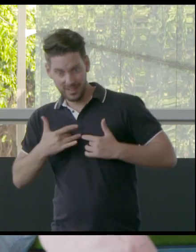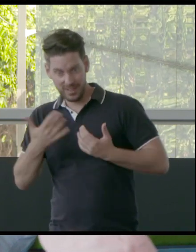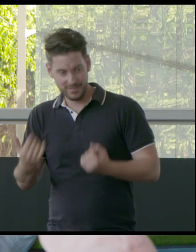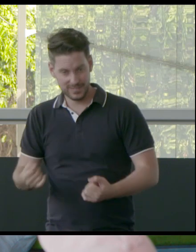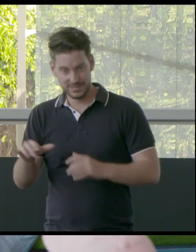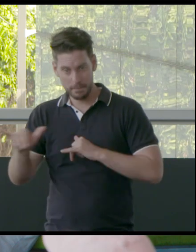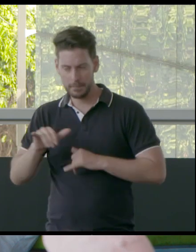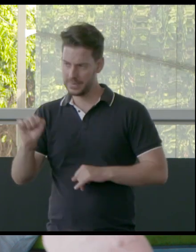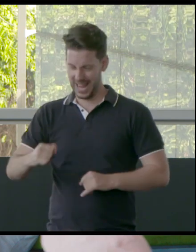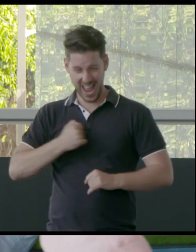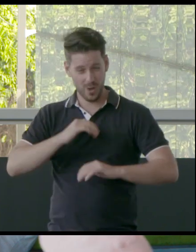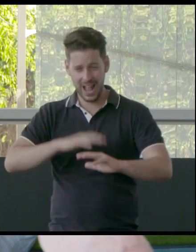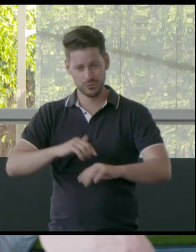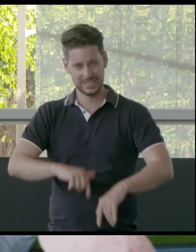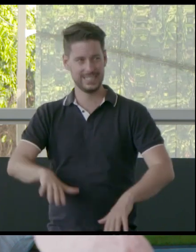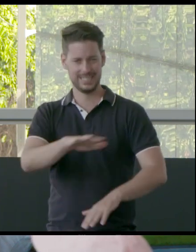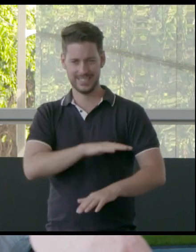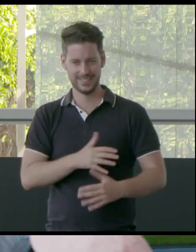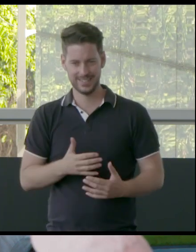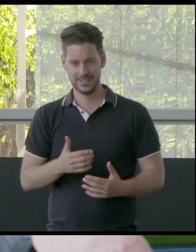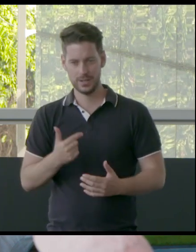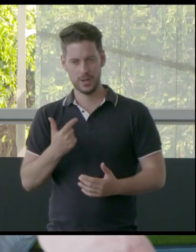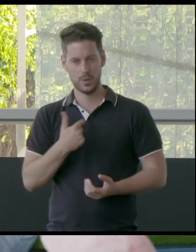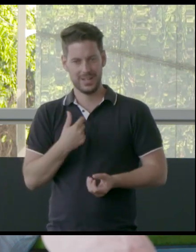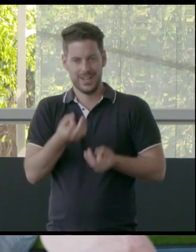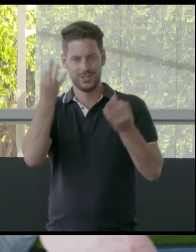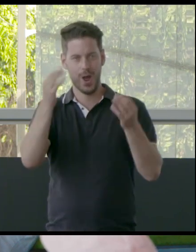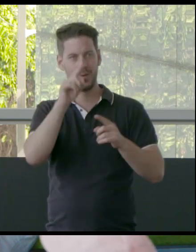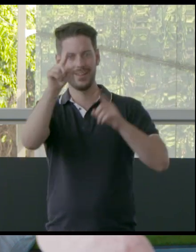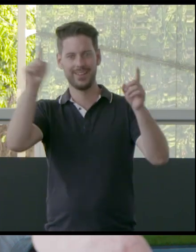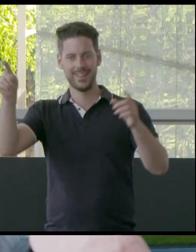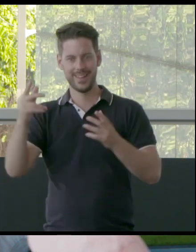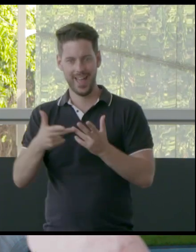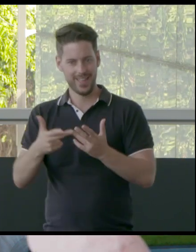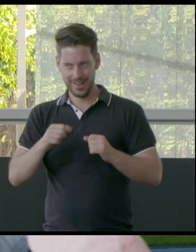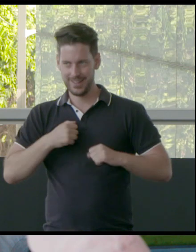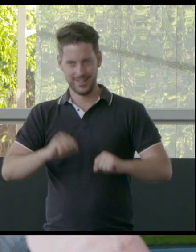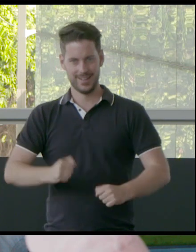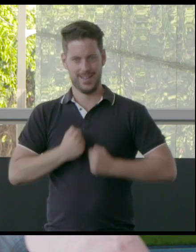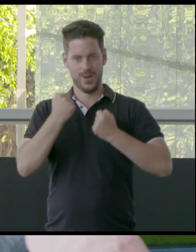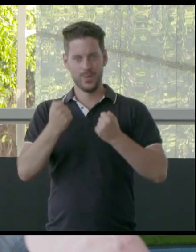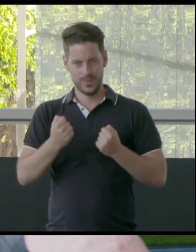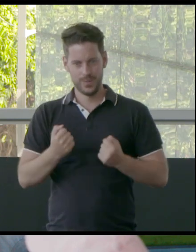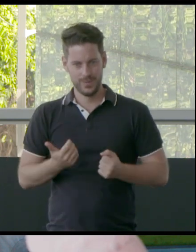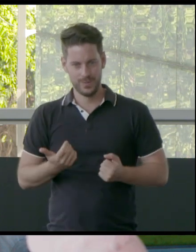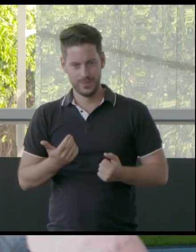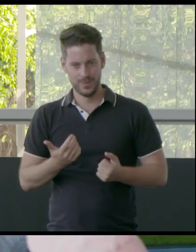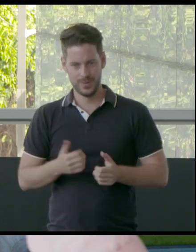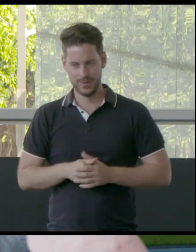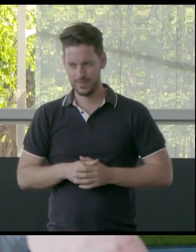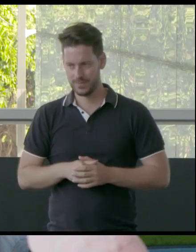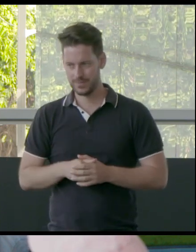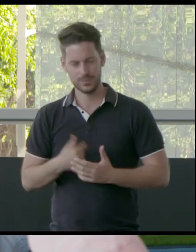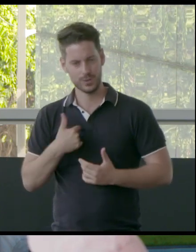our country. This is... We don't have anywhere else to go, really, you know. And I